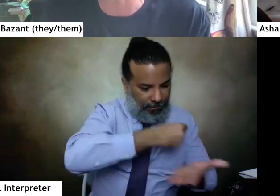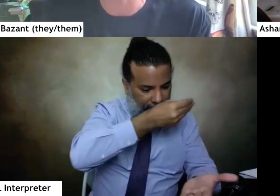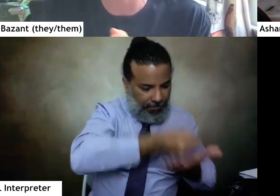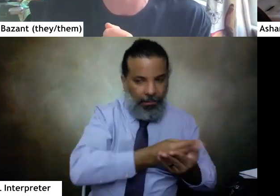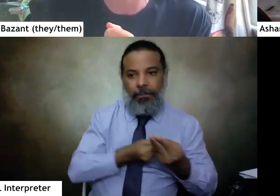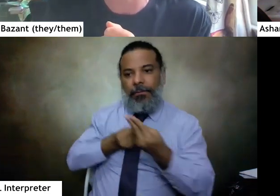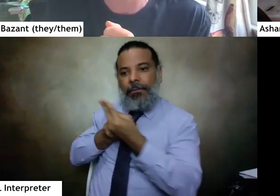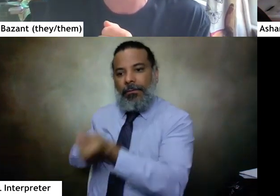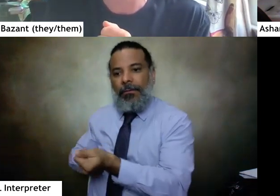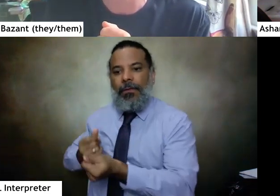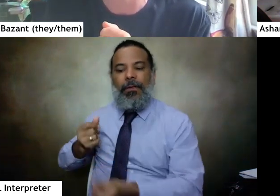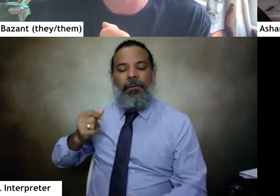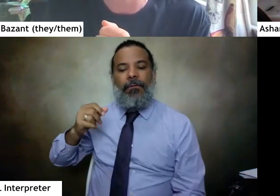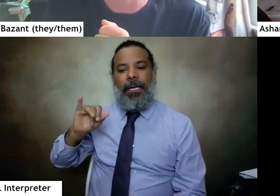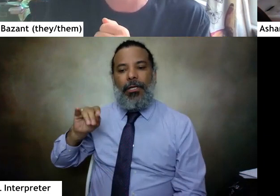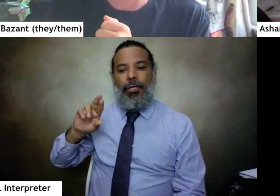south.